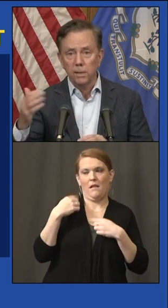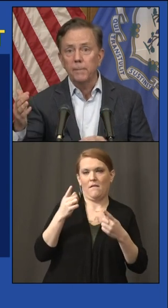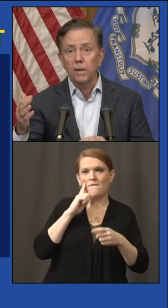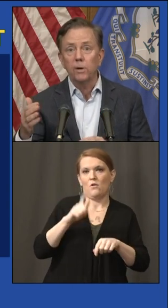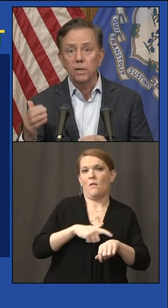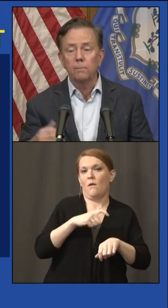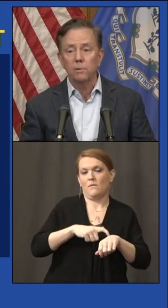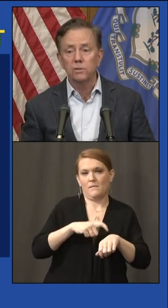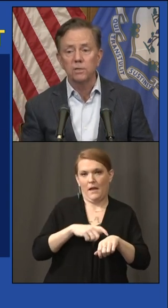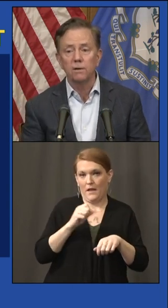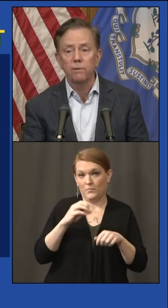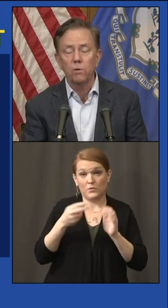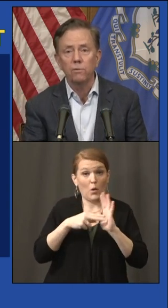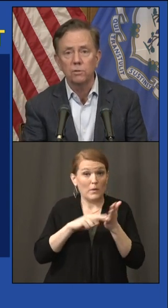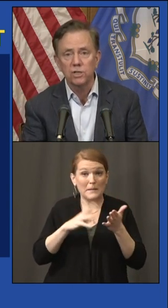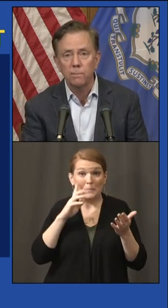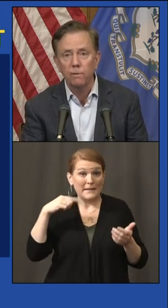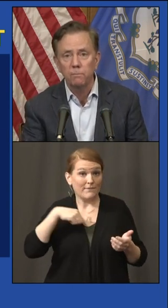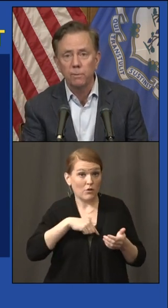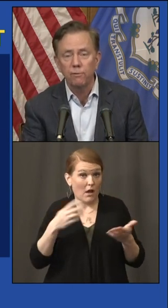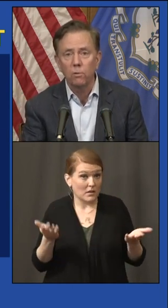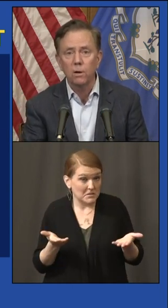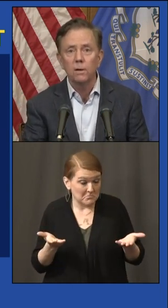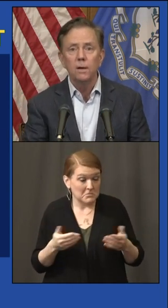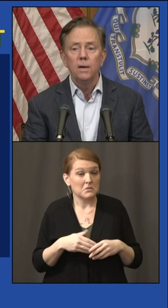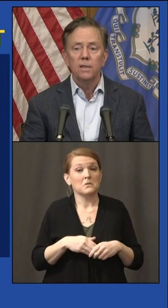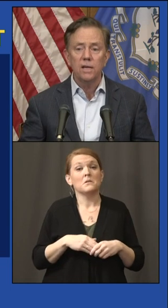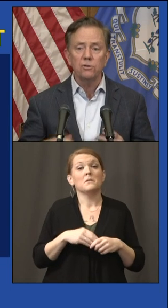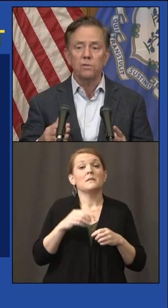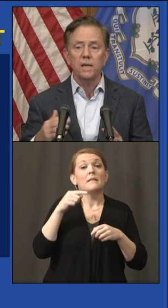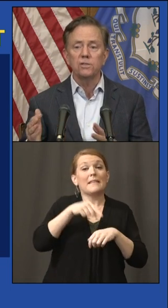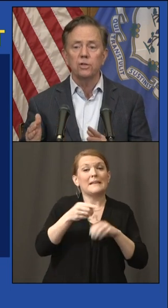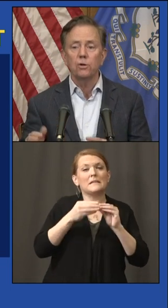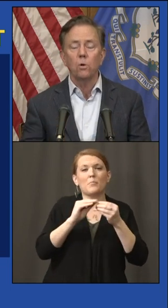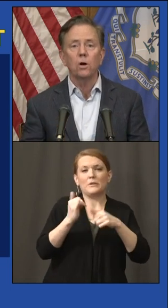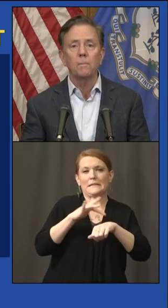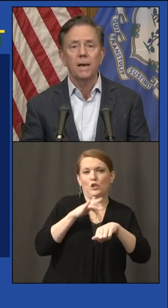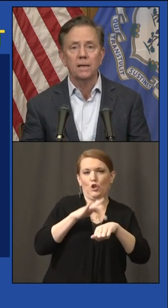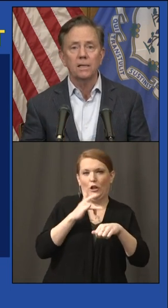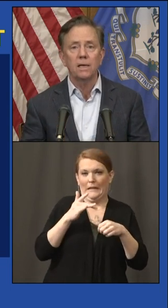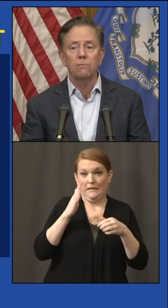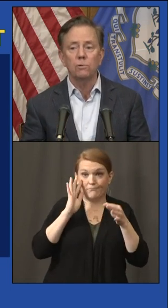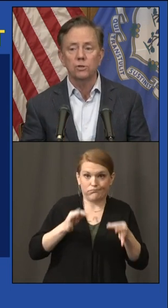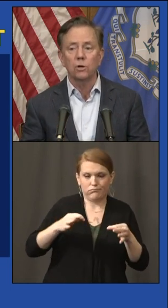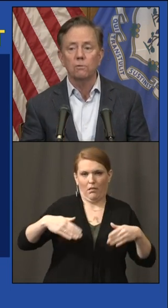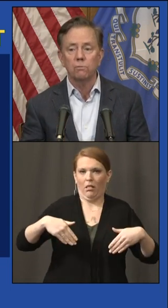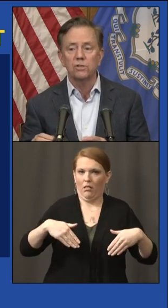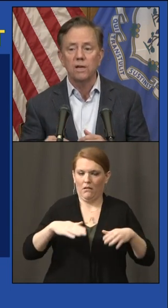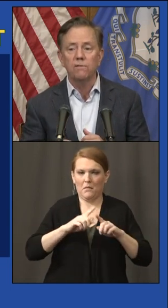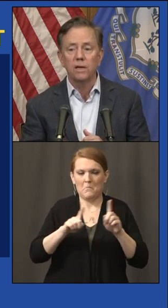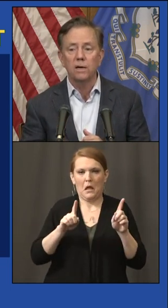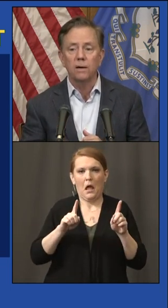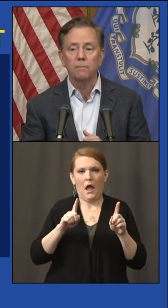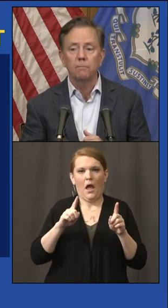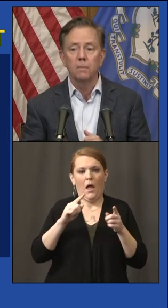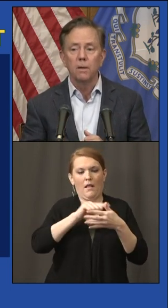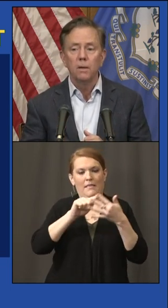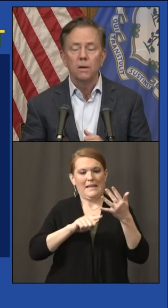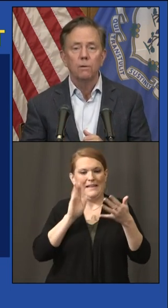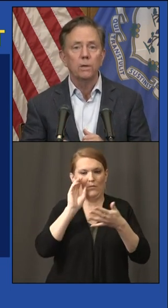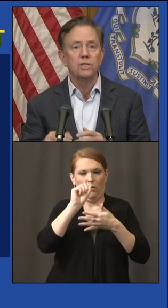are preliminary numbers. We've gone through some of them before. These are things that you automatically will start receiving.